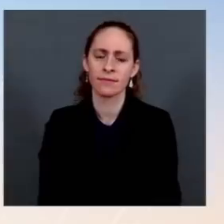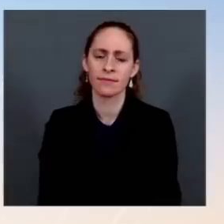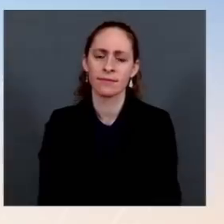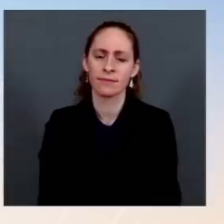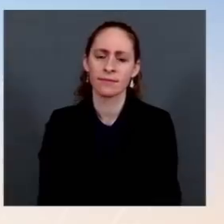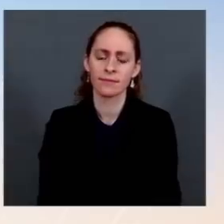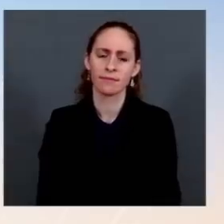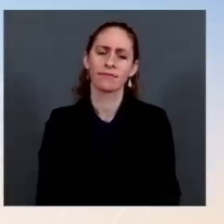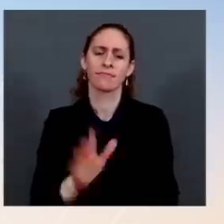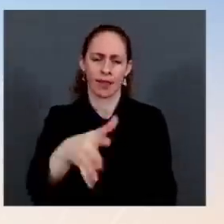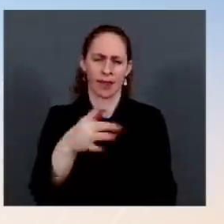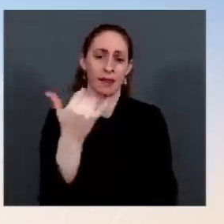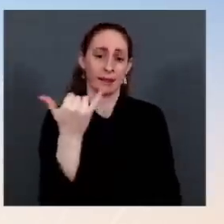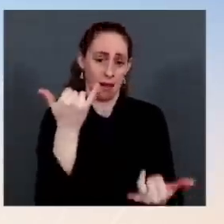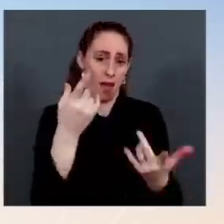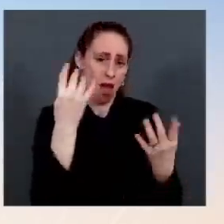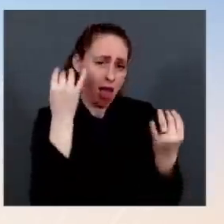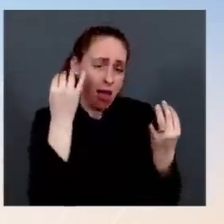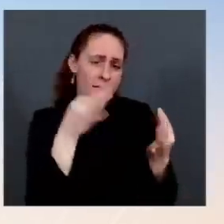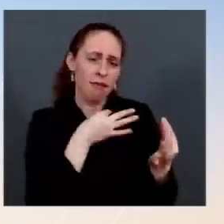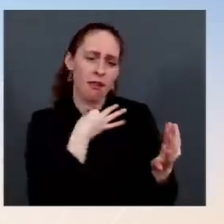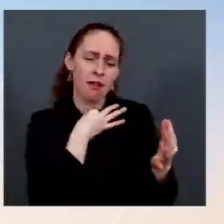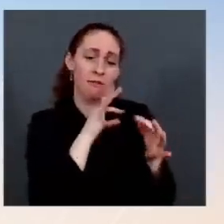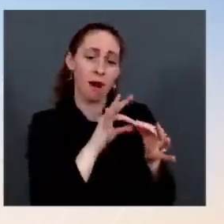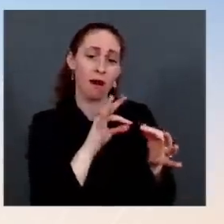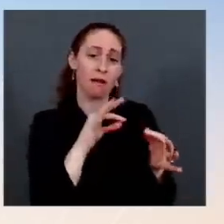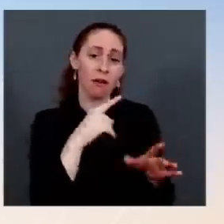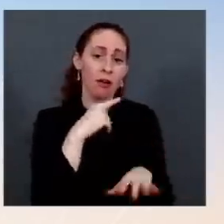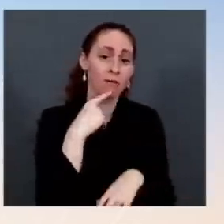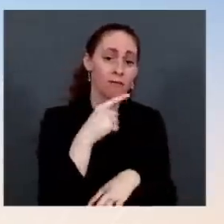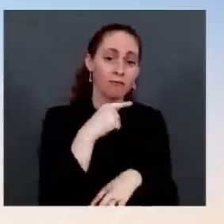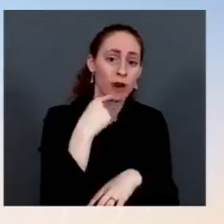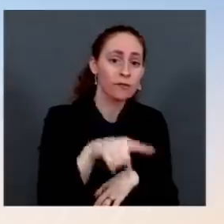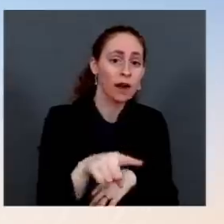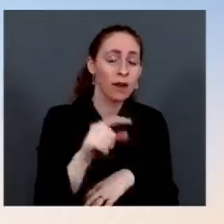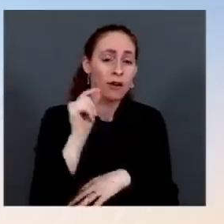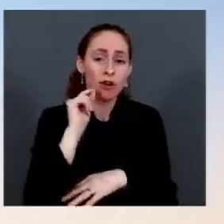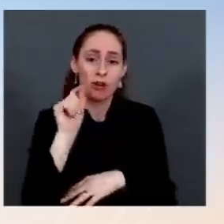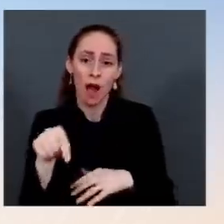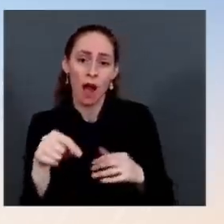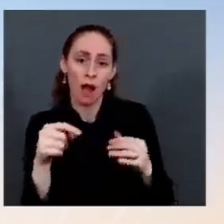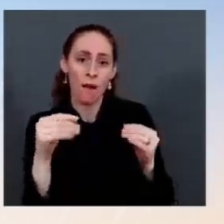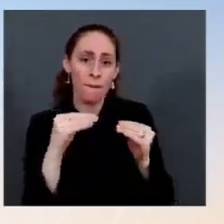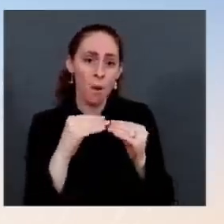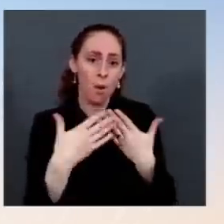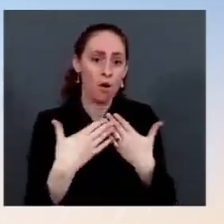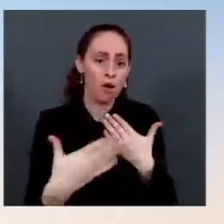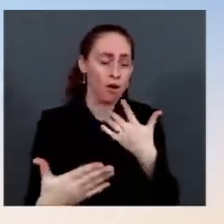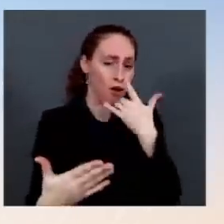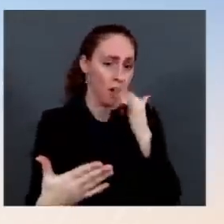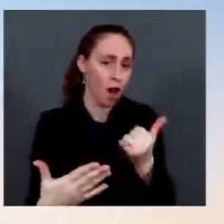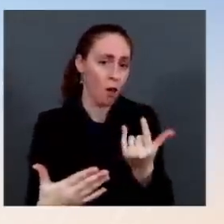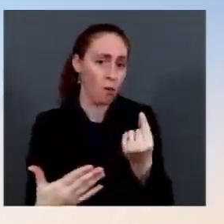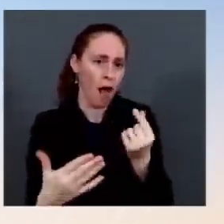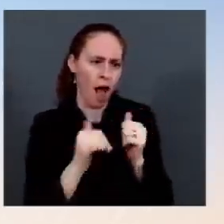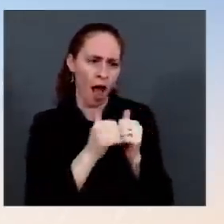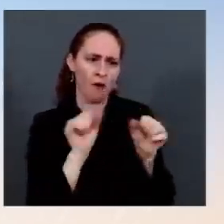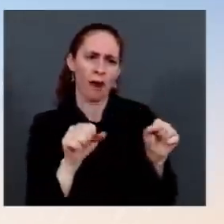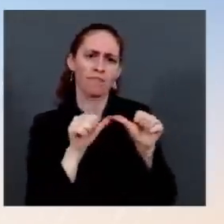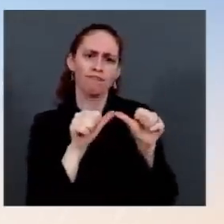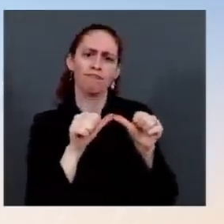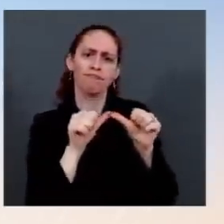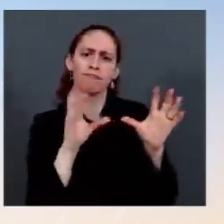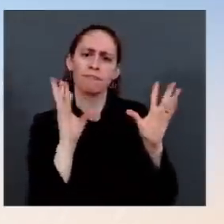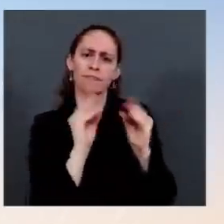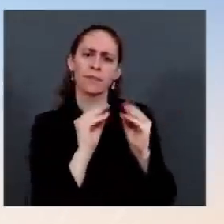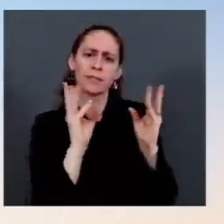best format for the security talks that President Biden and President Putin agreed to. And we're consulting closely with our partners on how to